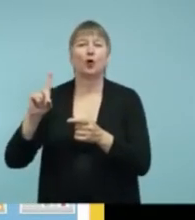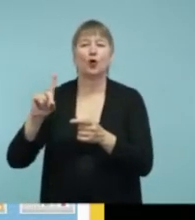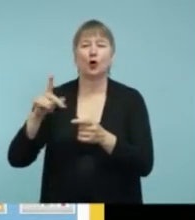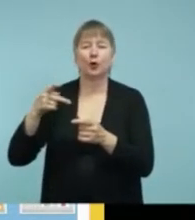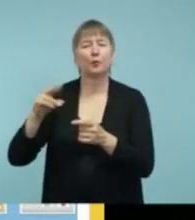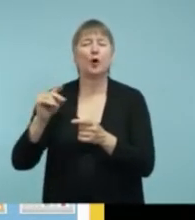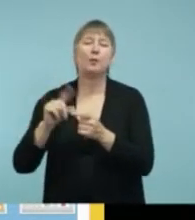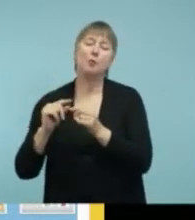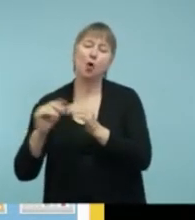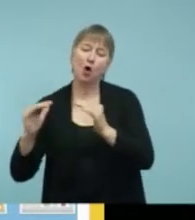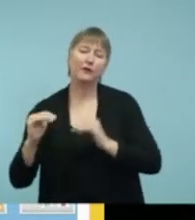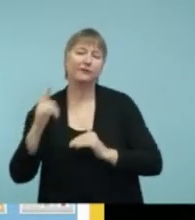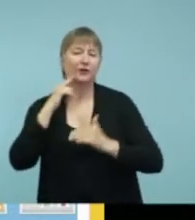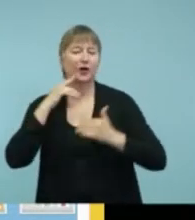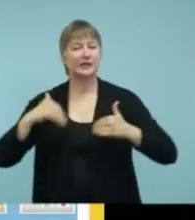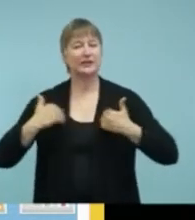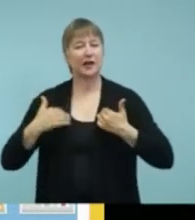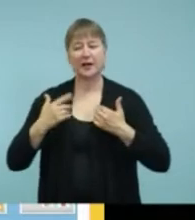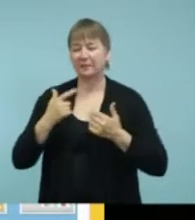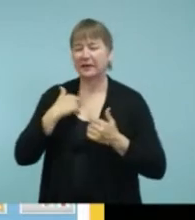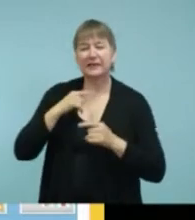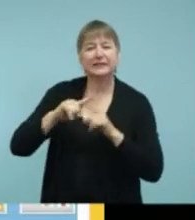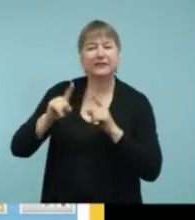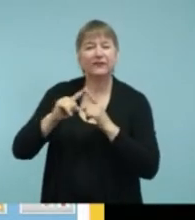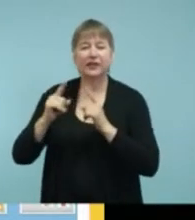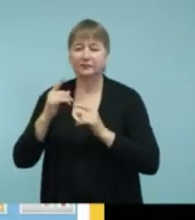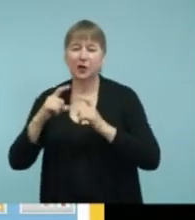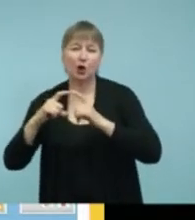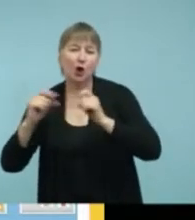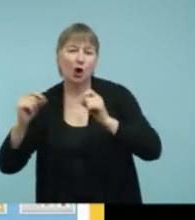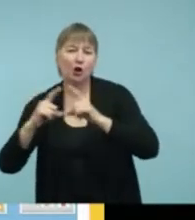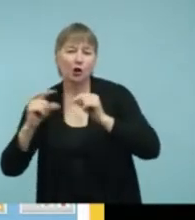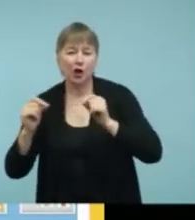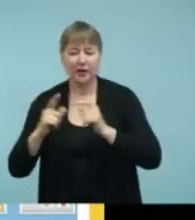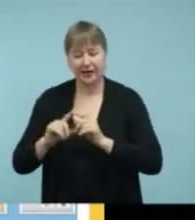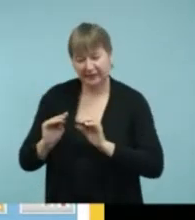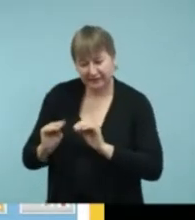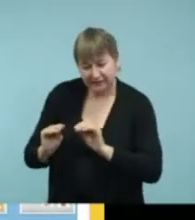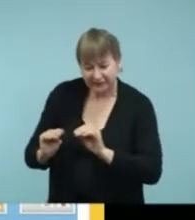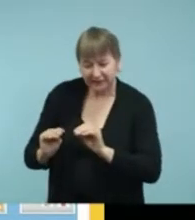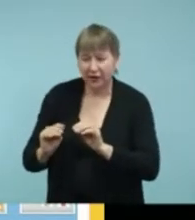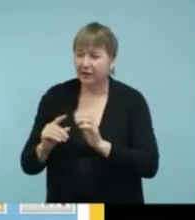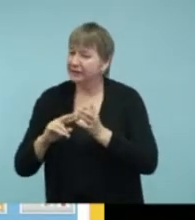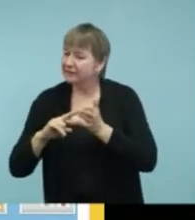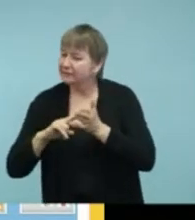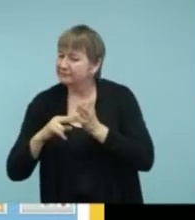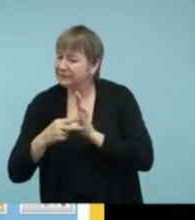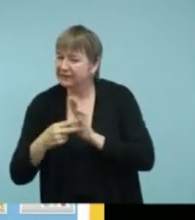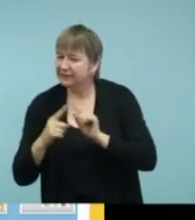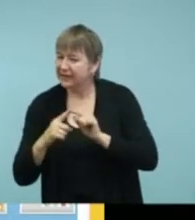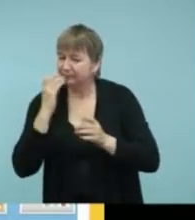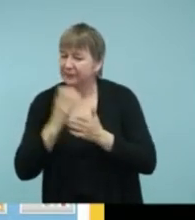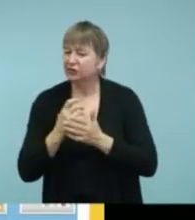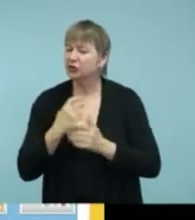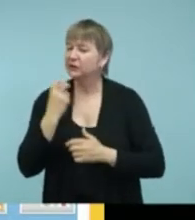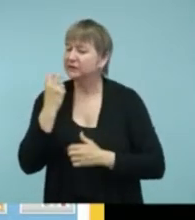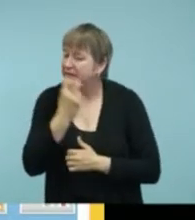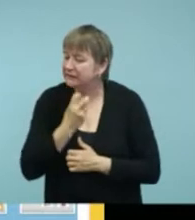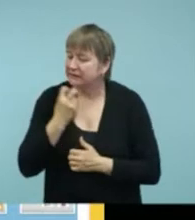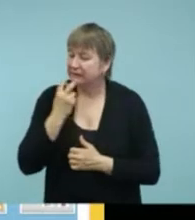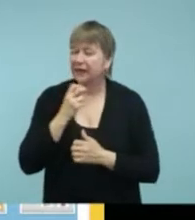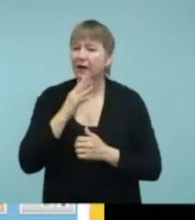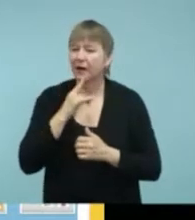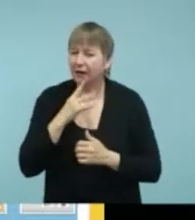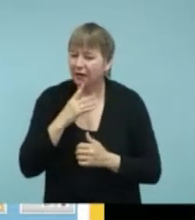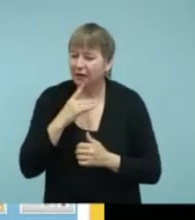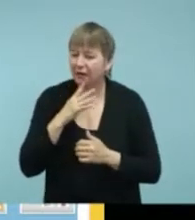kids. There's lots of flashcards where you can teach them, you know, what the different pictures are or how to say them or how to say, or how